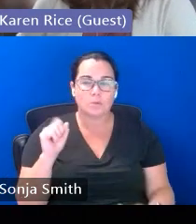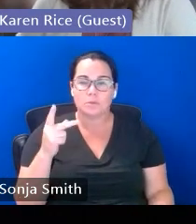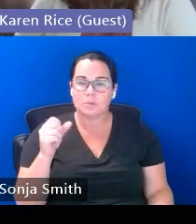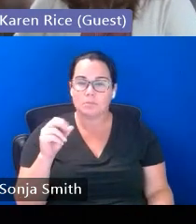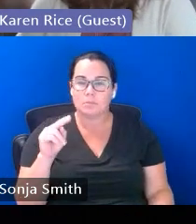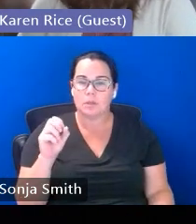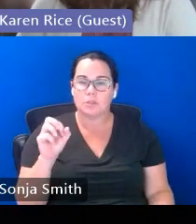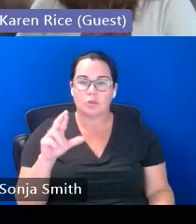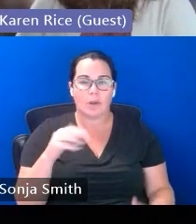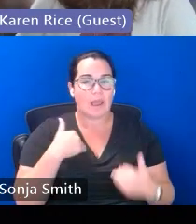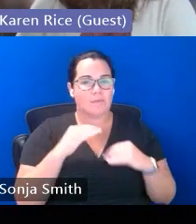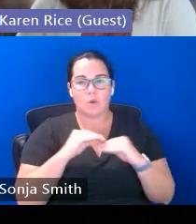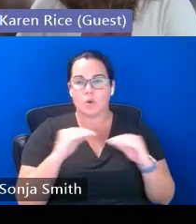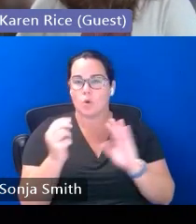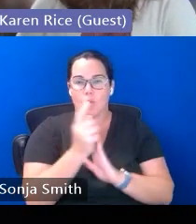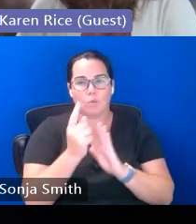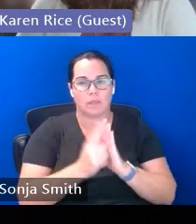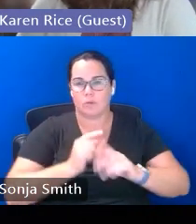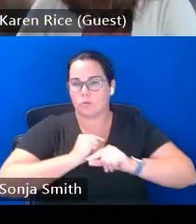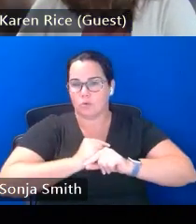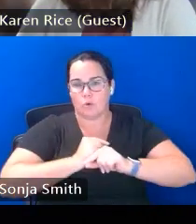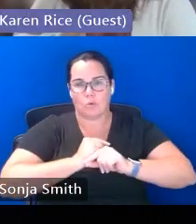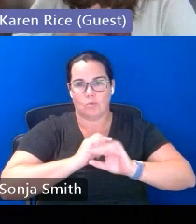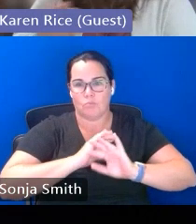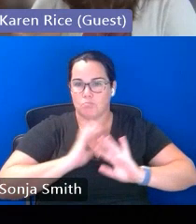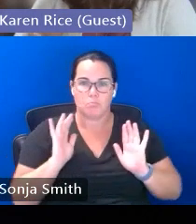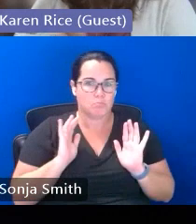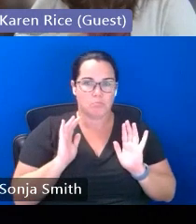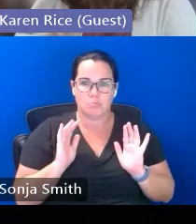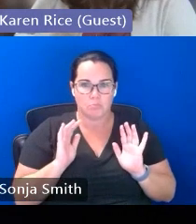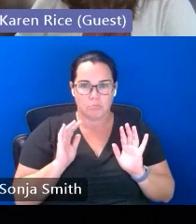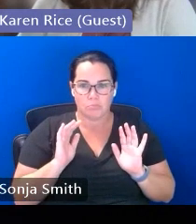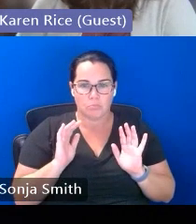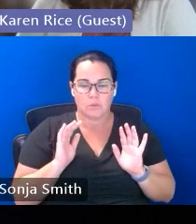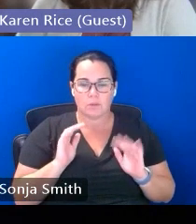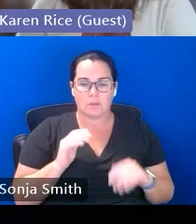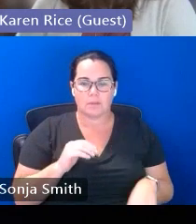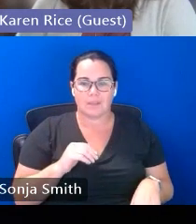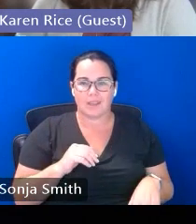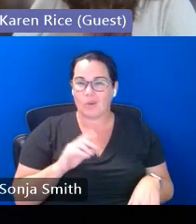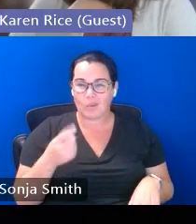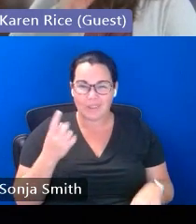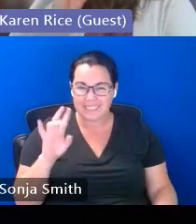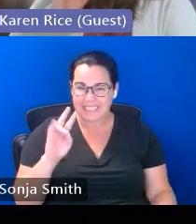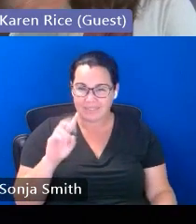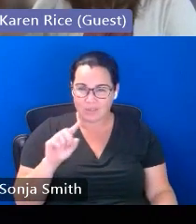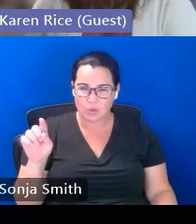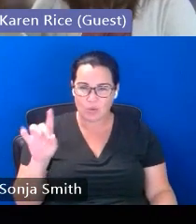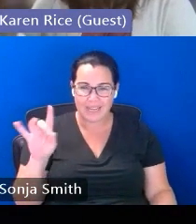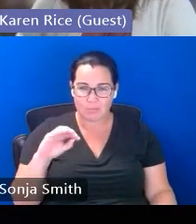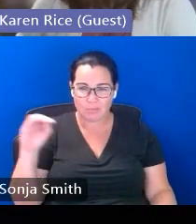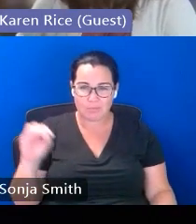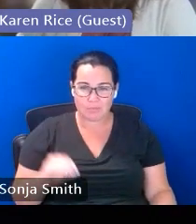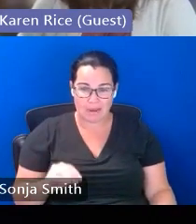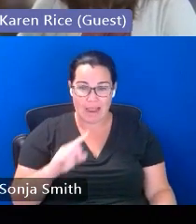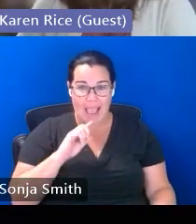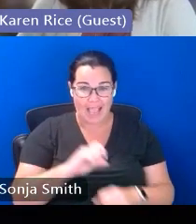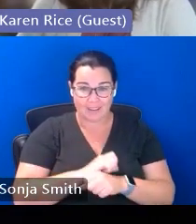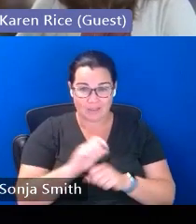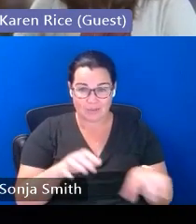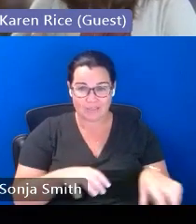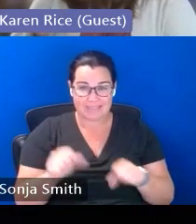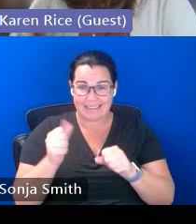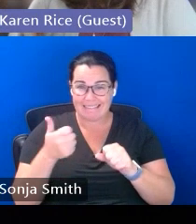guardianship in fact i heard recently that only something like seven to eight percent of sponsors go through any kind of vetting